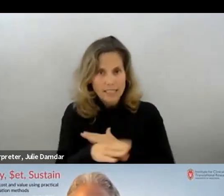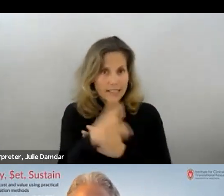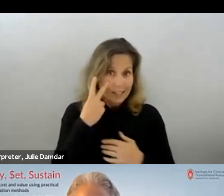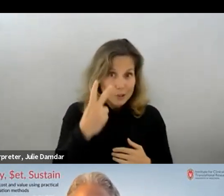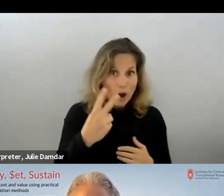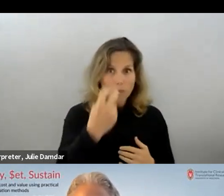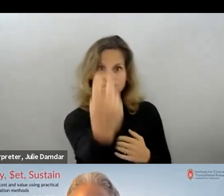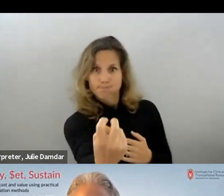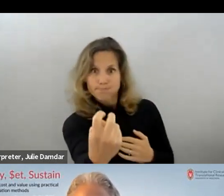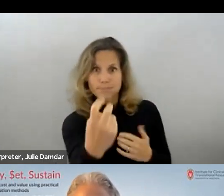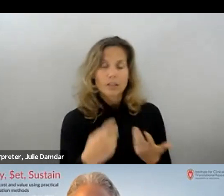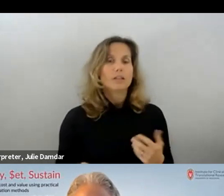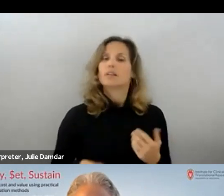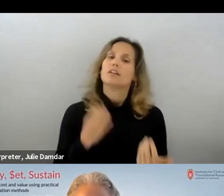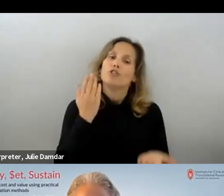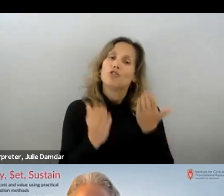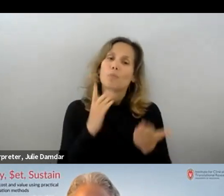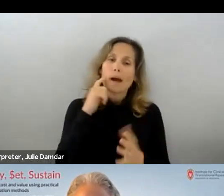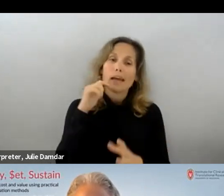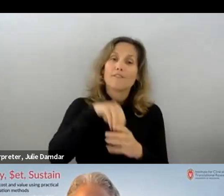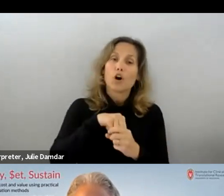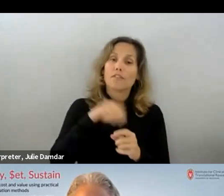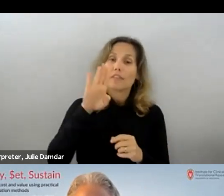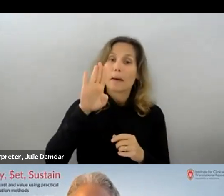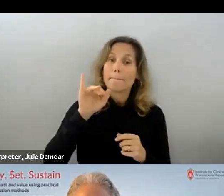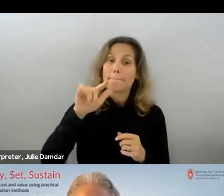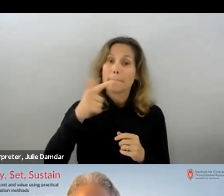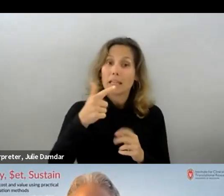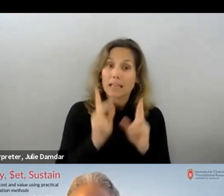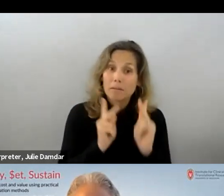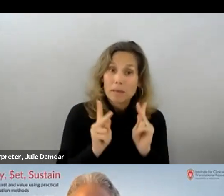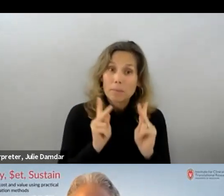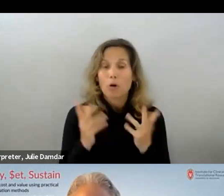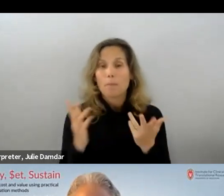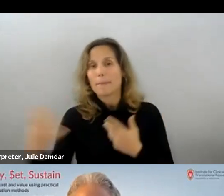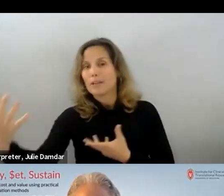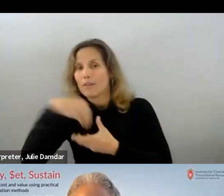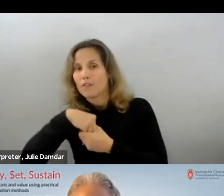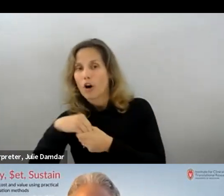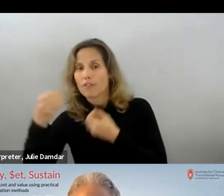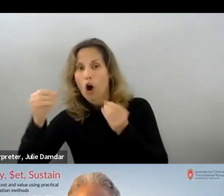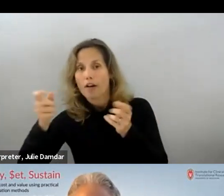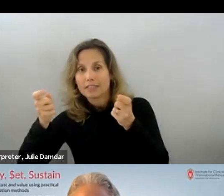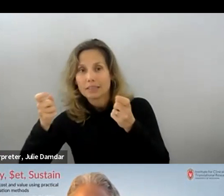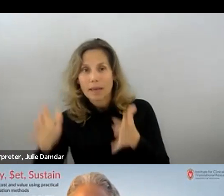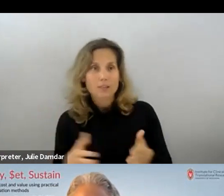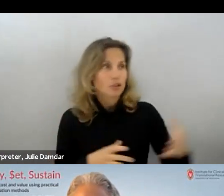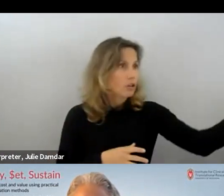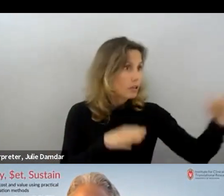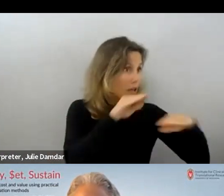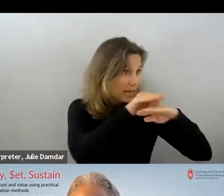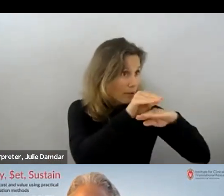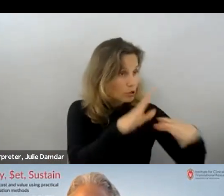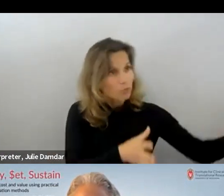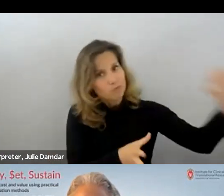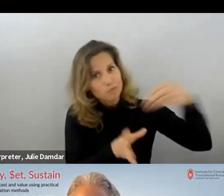You you might involve the office manager, know, might involve the office manager as well as some counselors, you know, to be